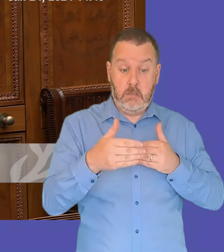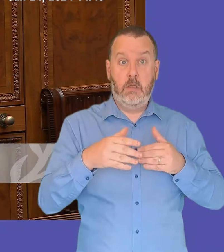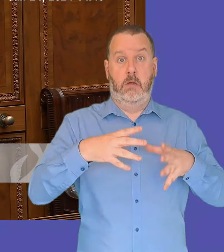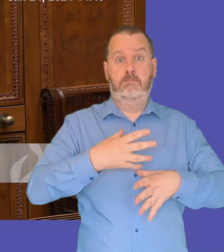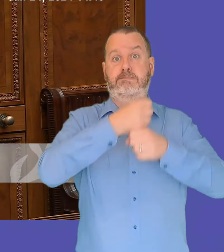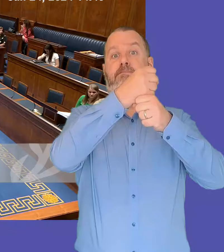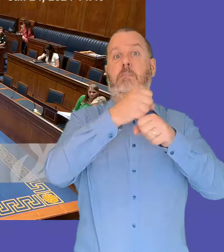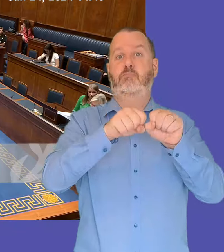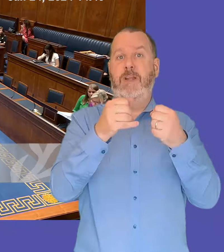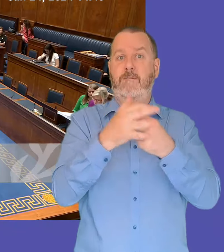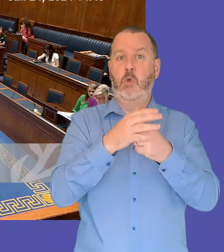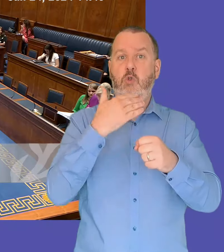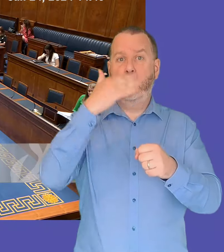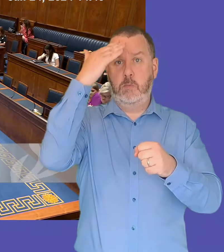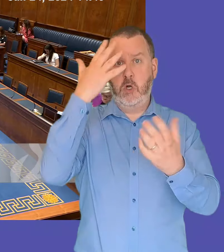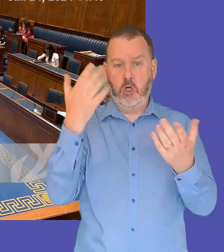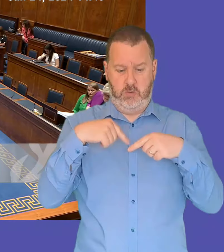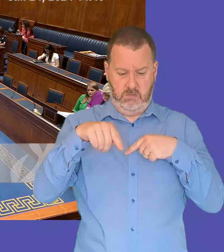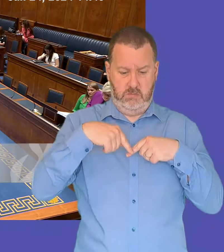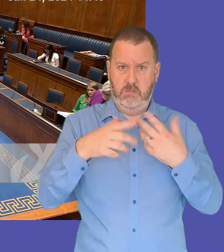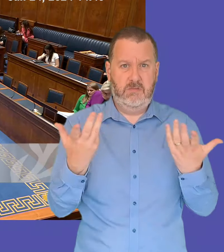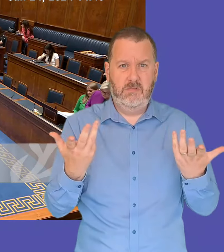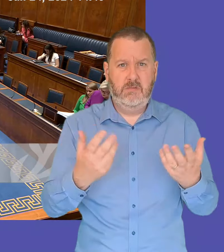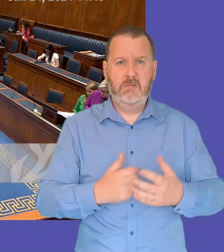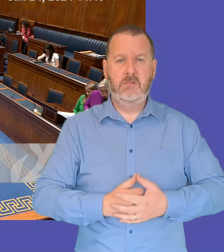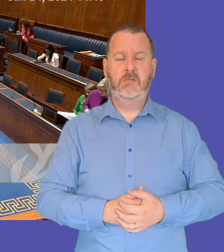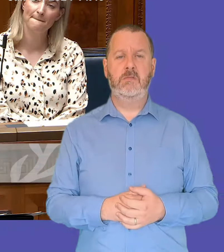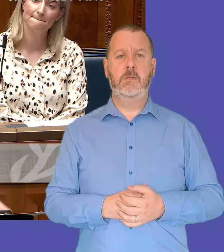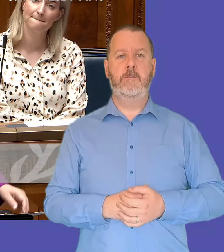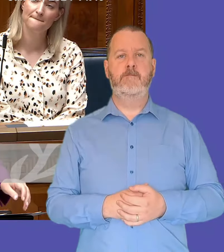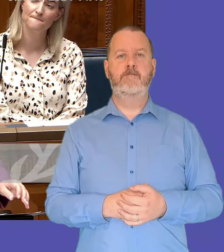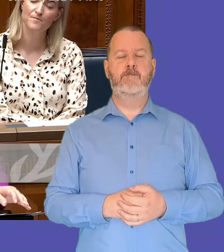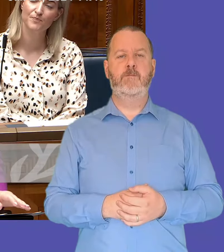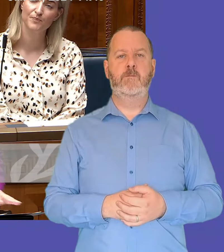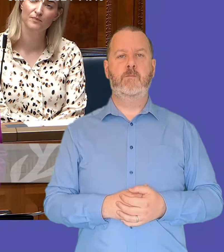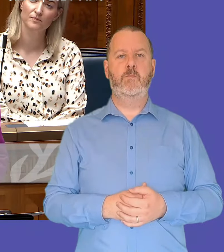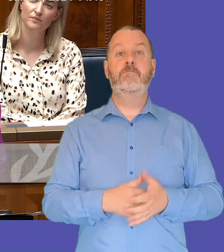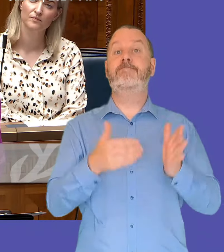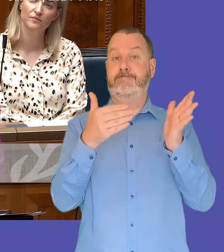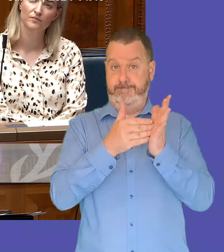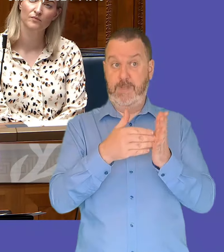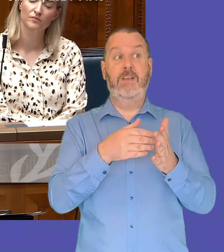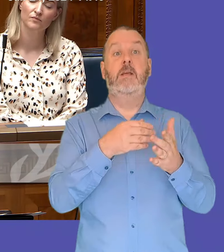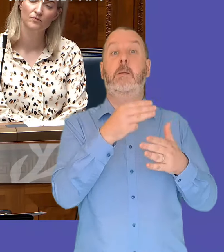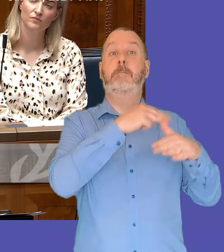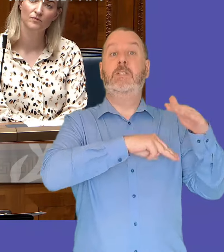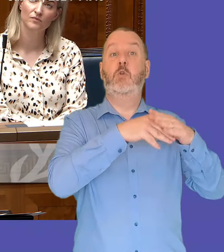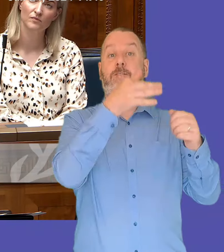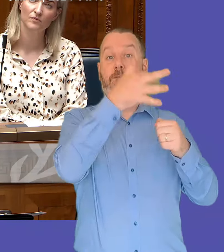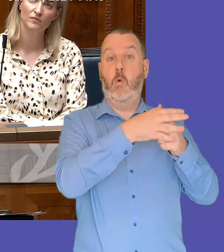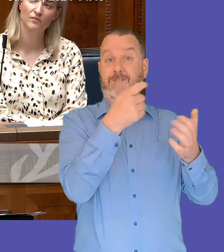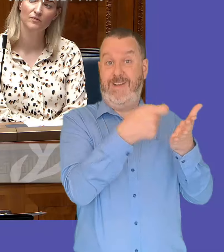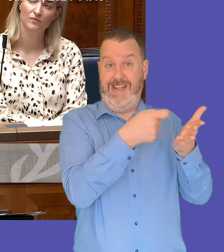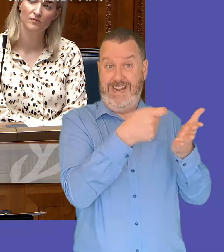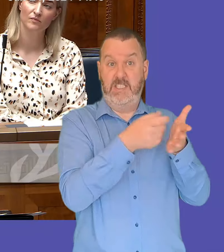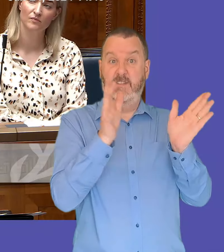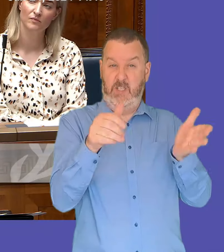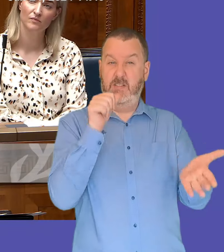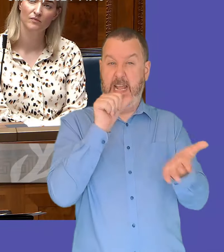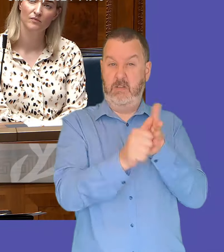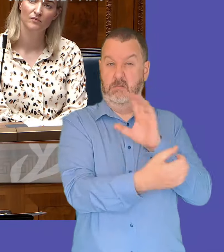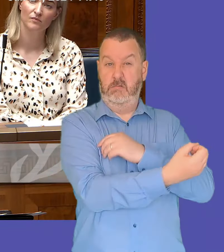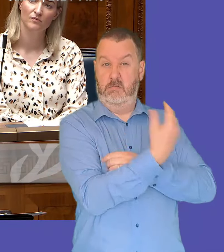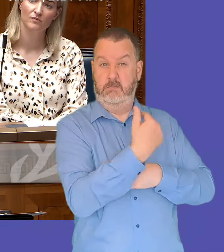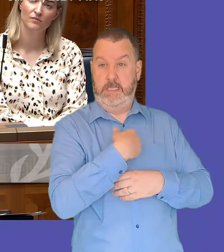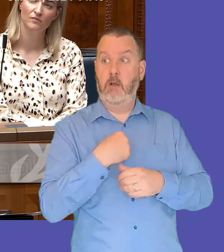first minister yes as i said the finance minister has written to say that she's ready to make the allocations i want that meeting